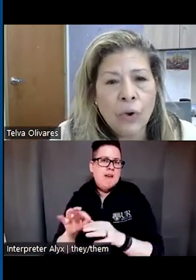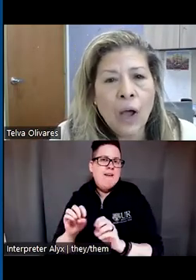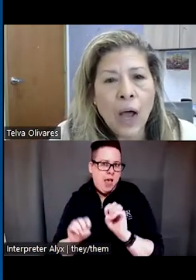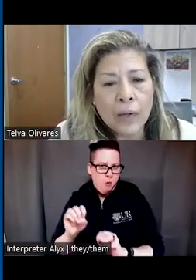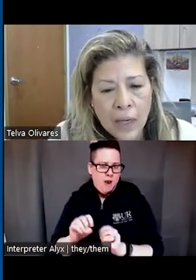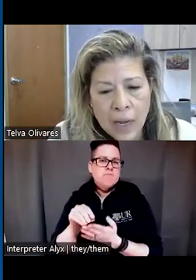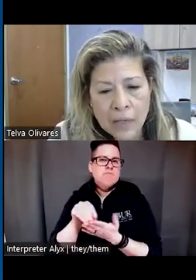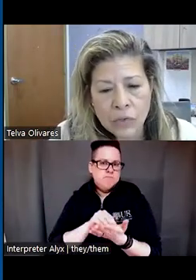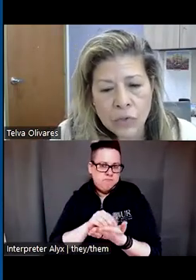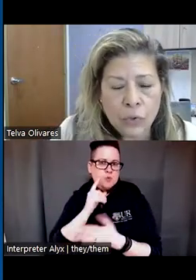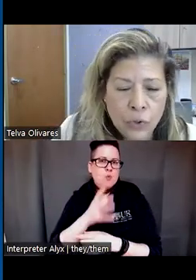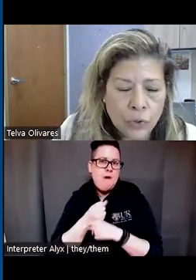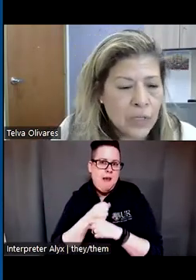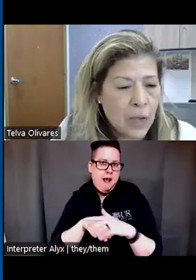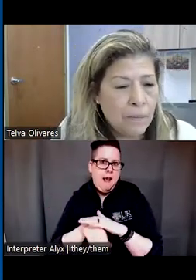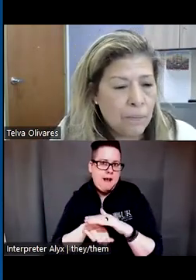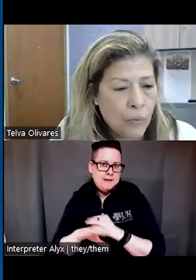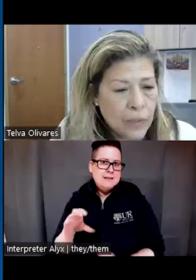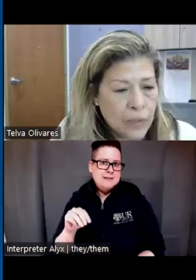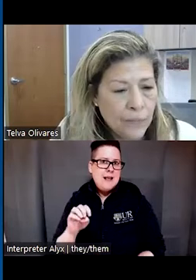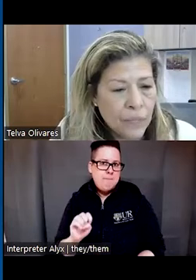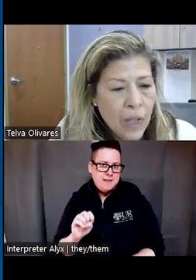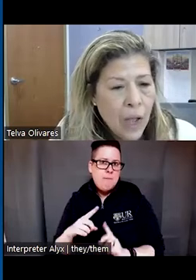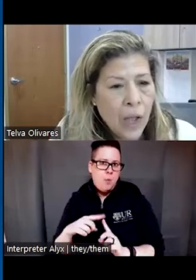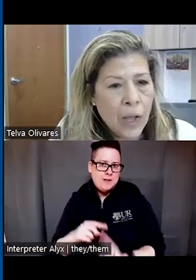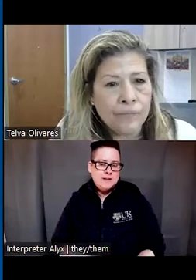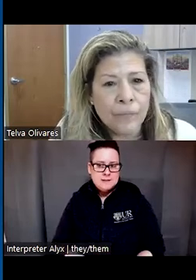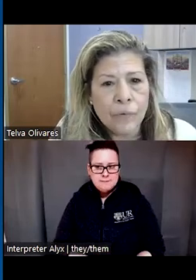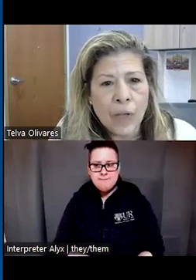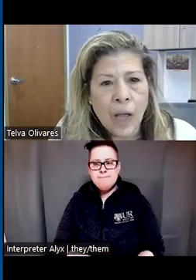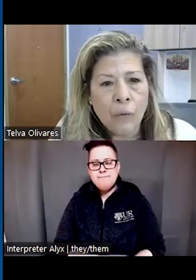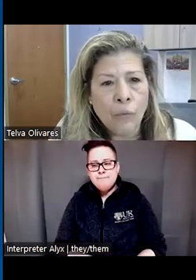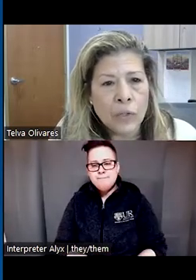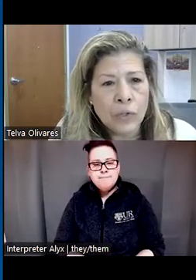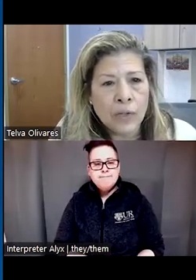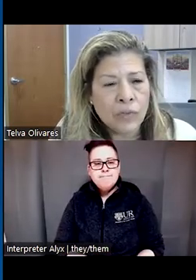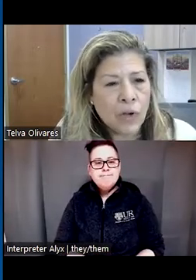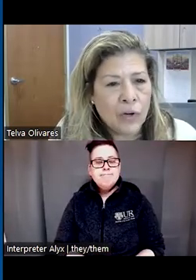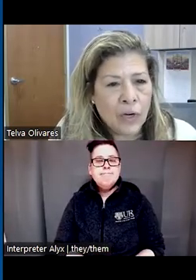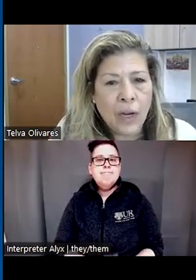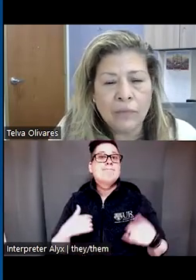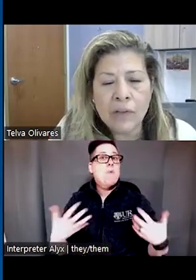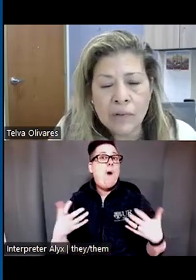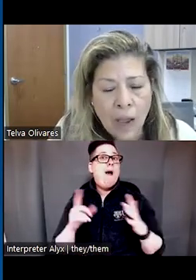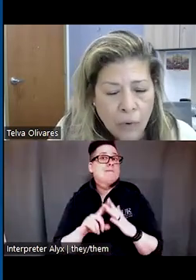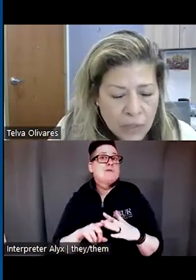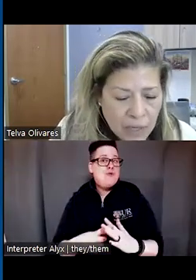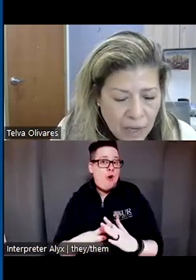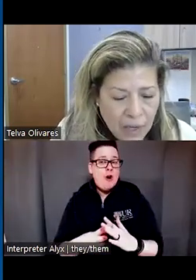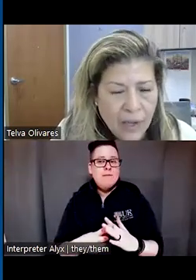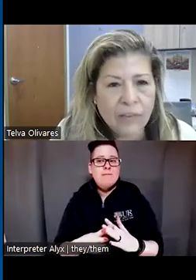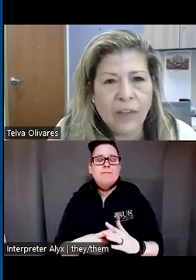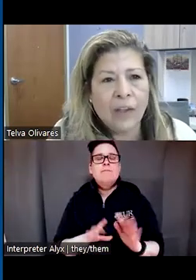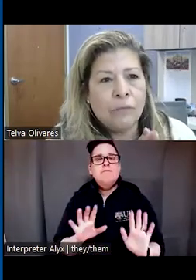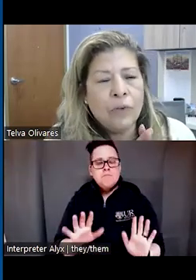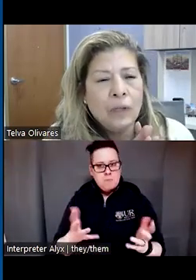order to gain access to your CME points. I want to get started, and this, I want to